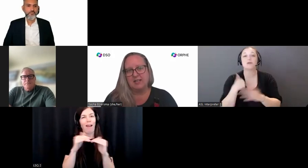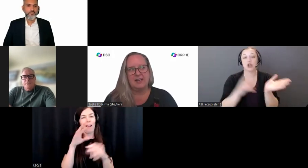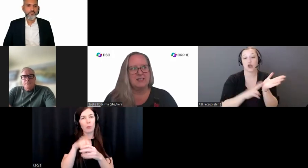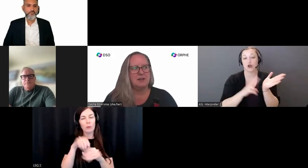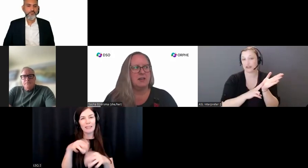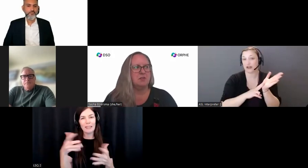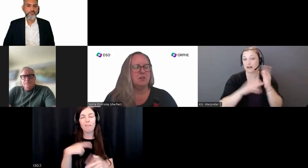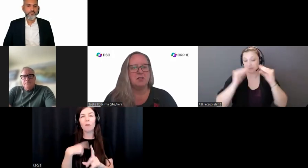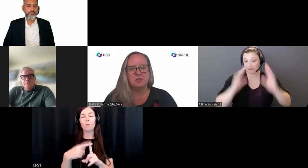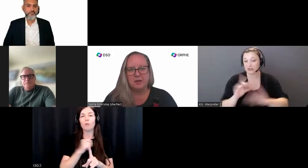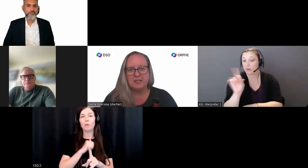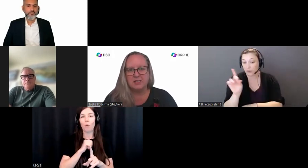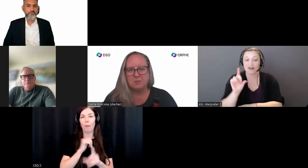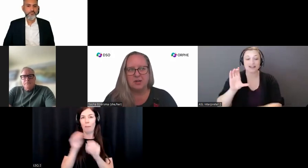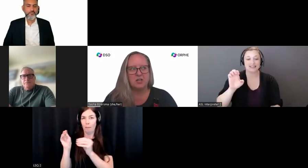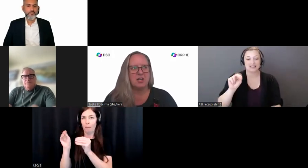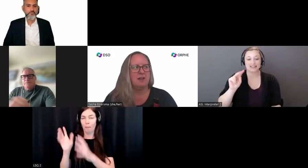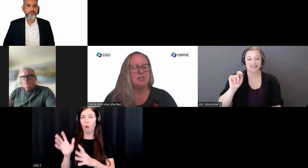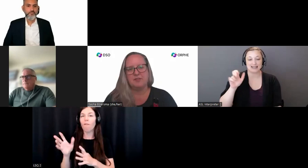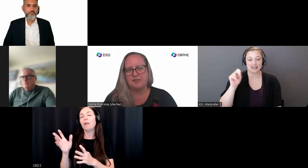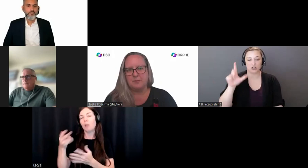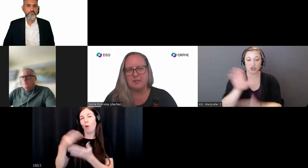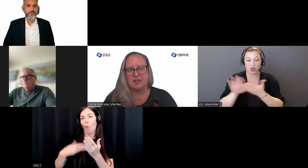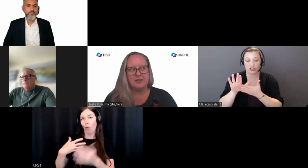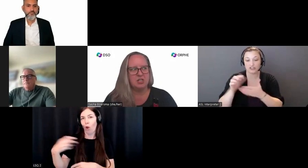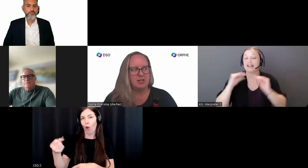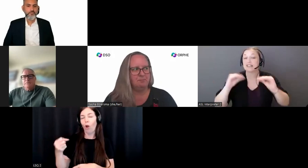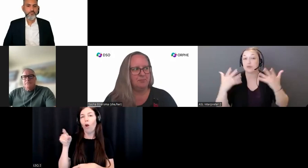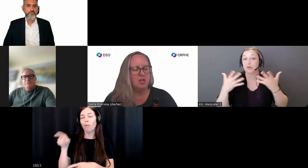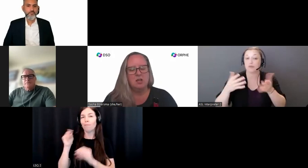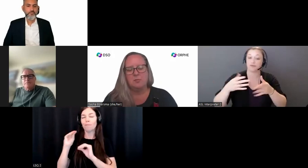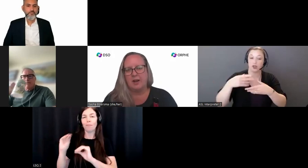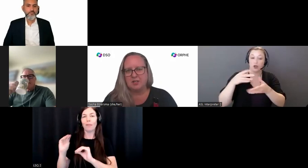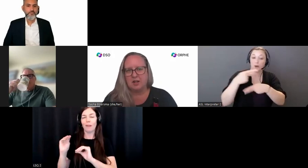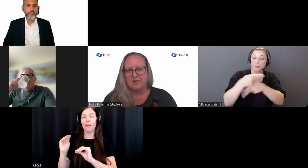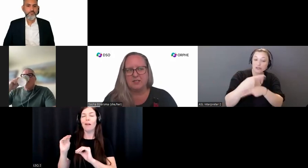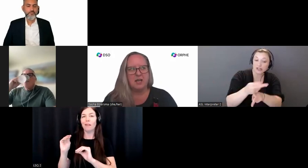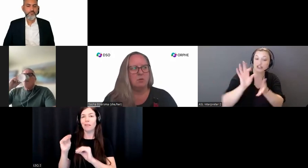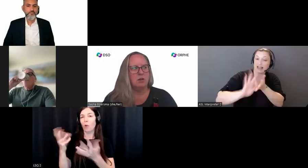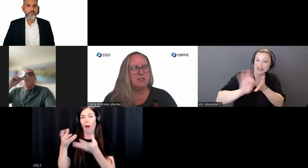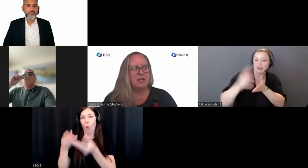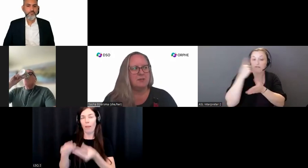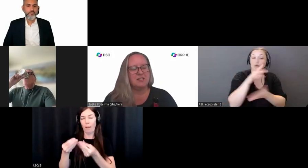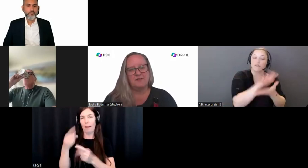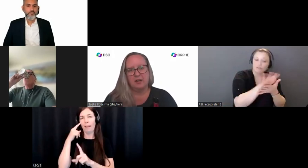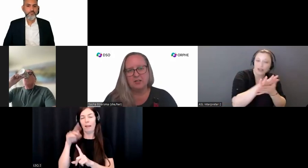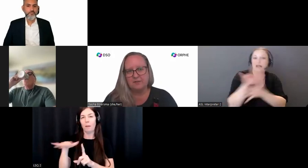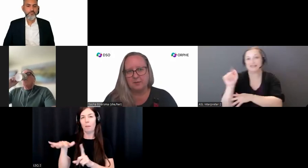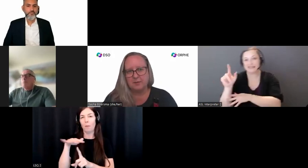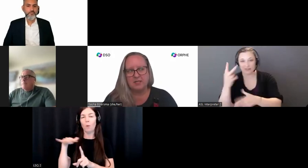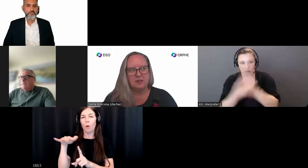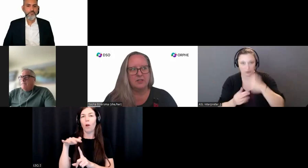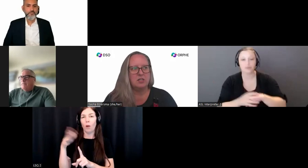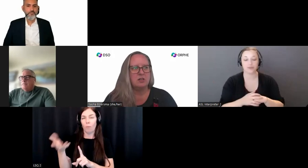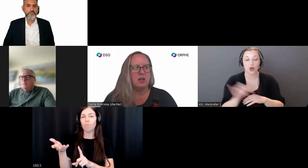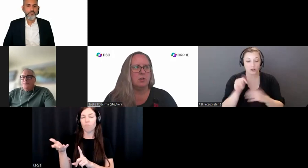in downtown Toronto, where I teach production accounting for film and television. Prior to all of this, I worked in business affairs of